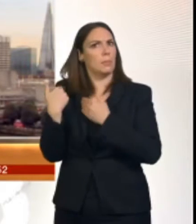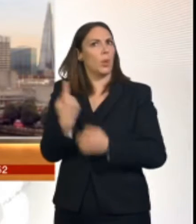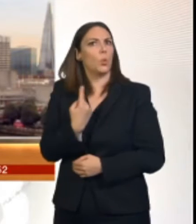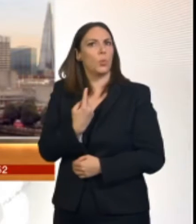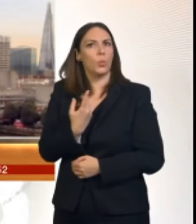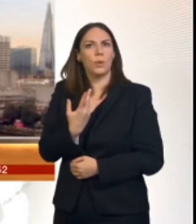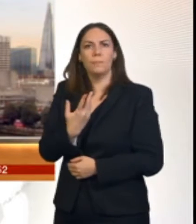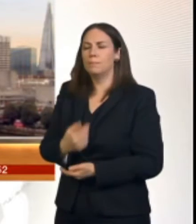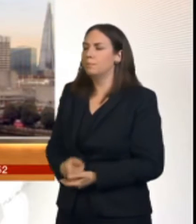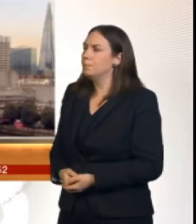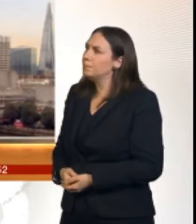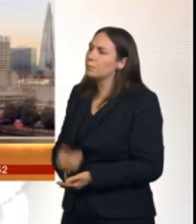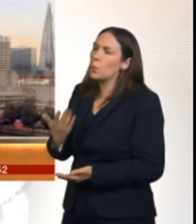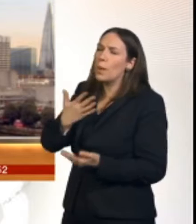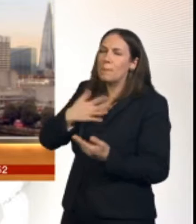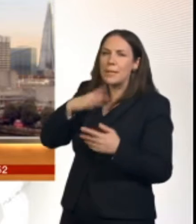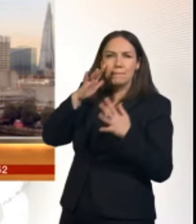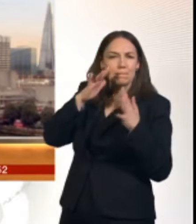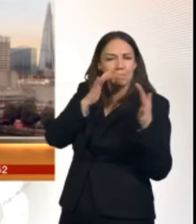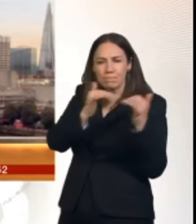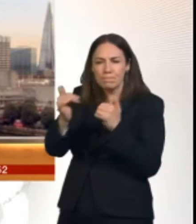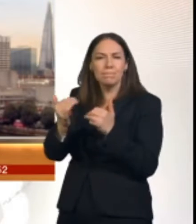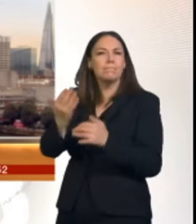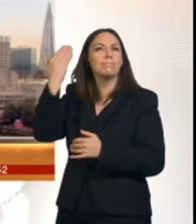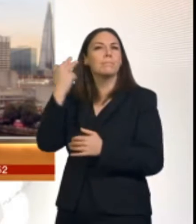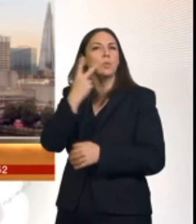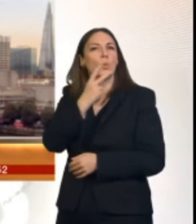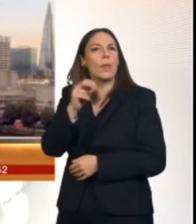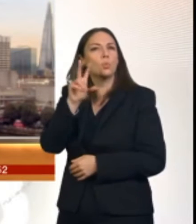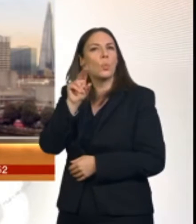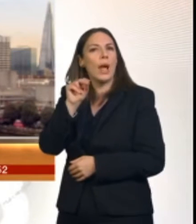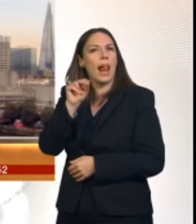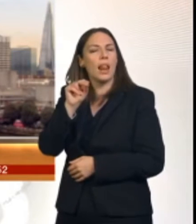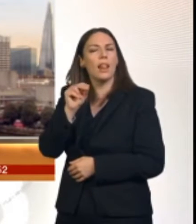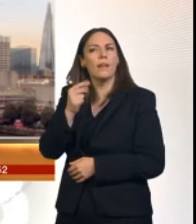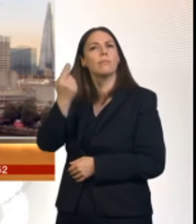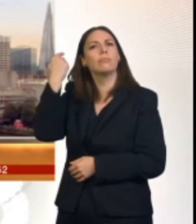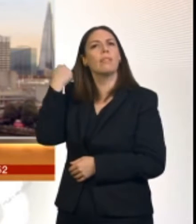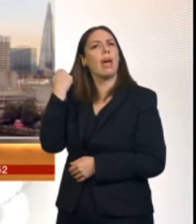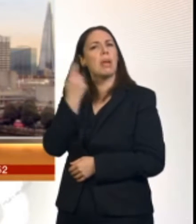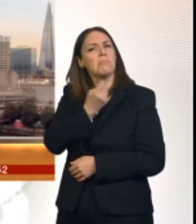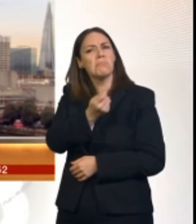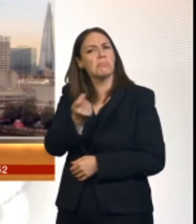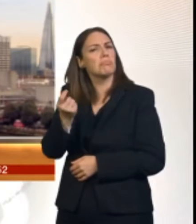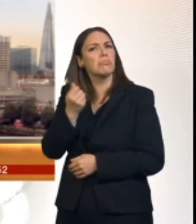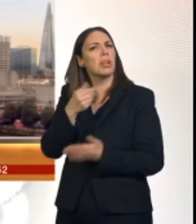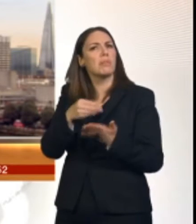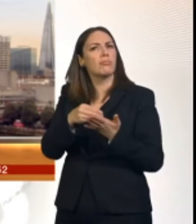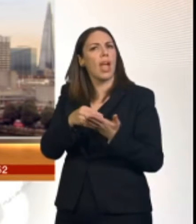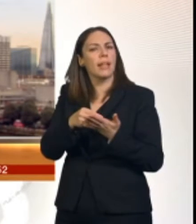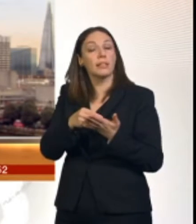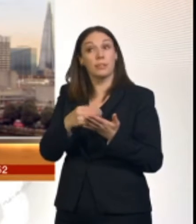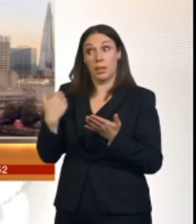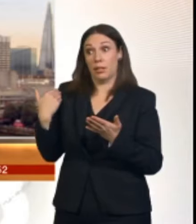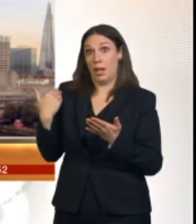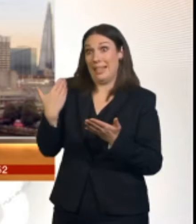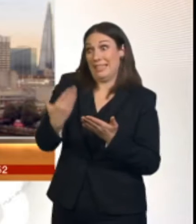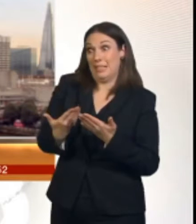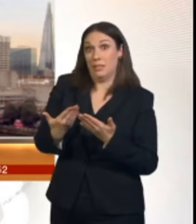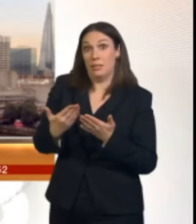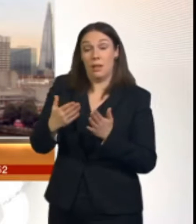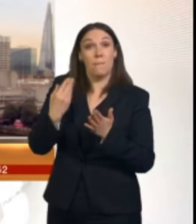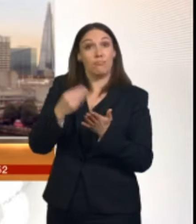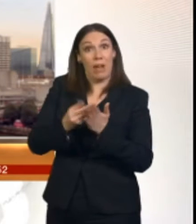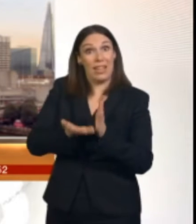this sector back in 2012, when there was little evidence of harm, and prices since then have increased sharply. Now, we put in